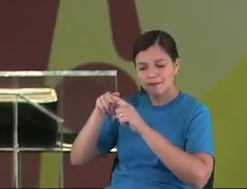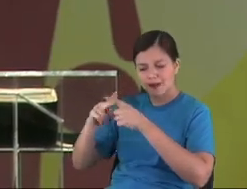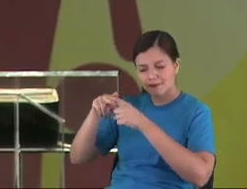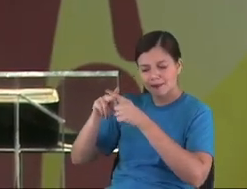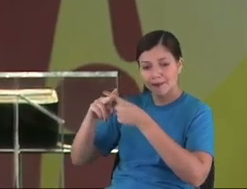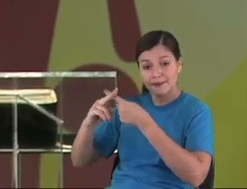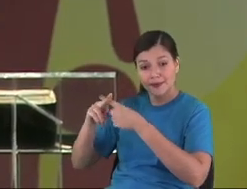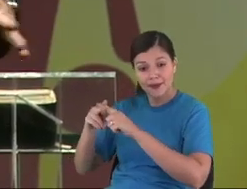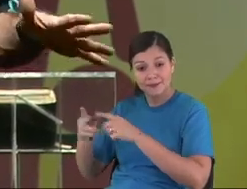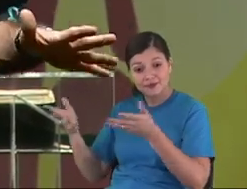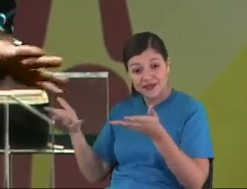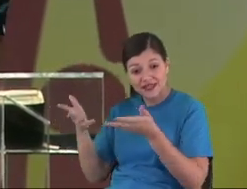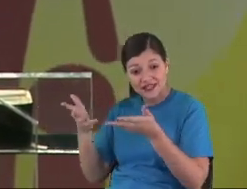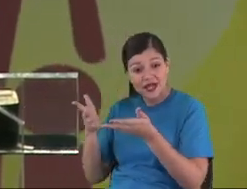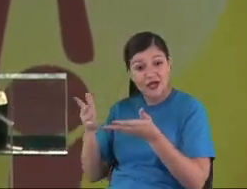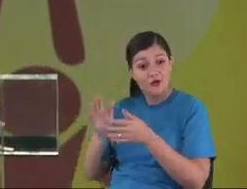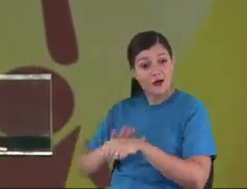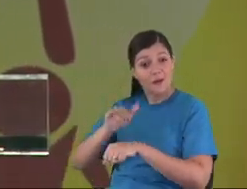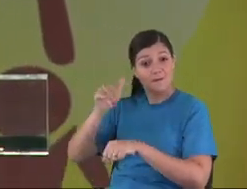fly.